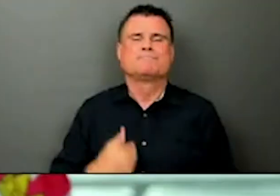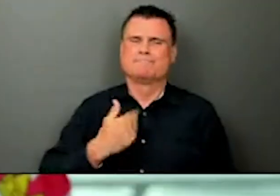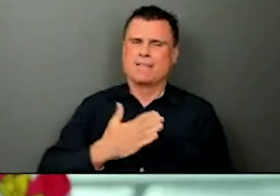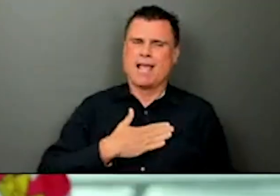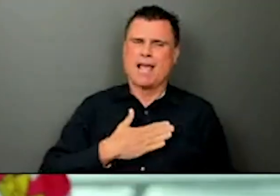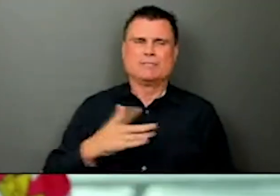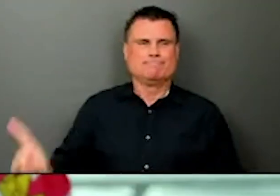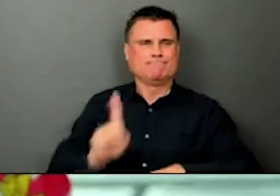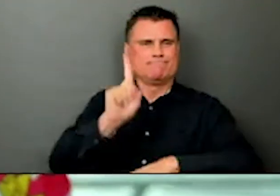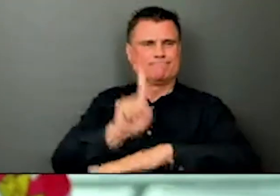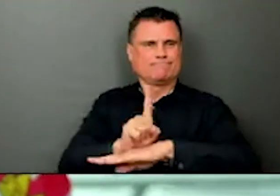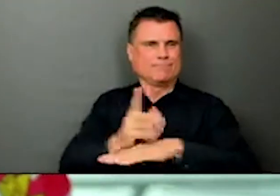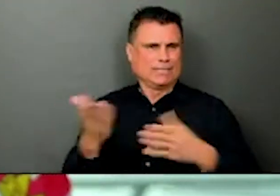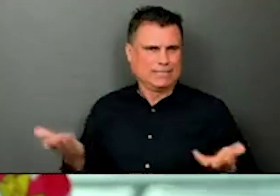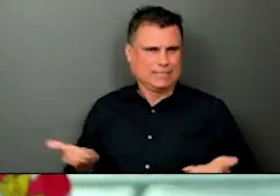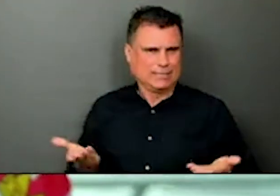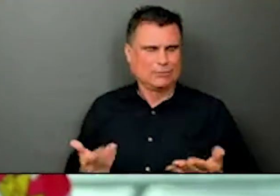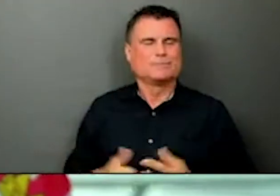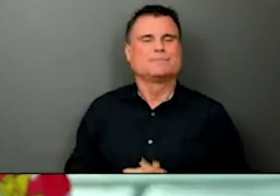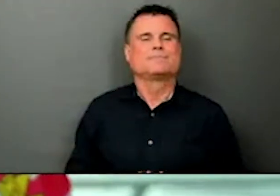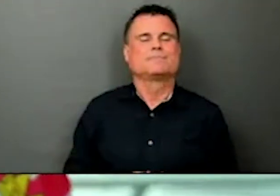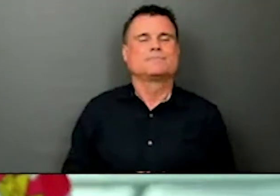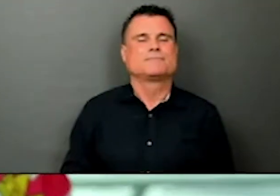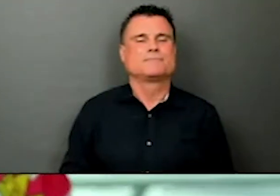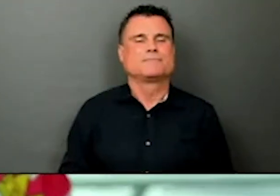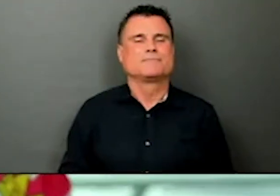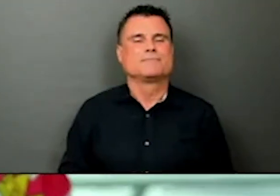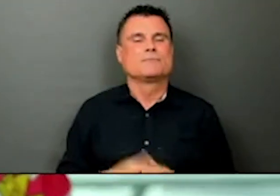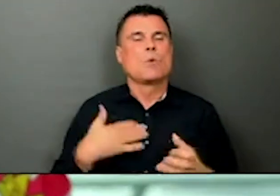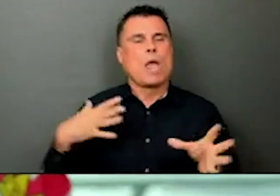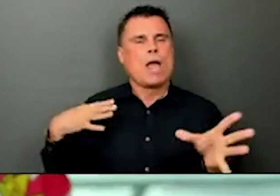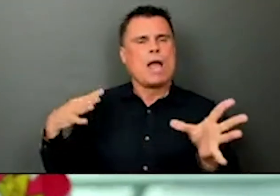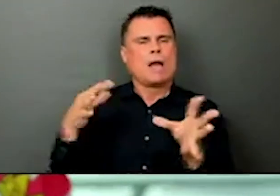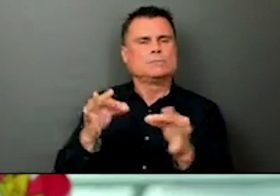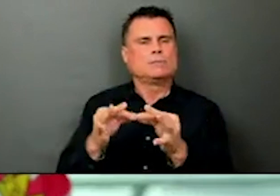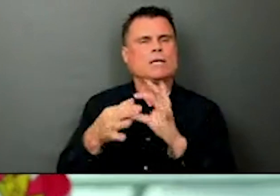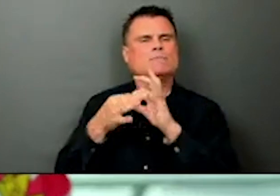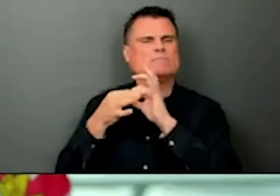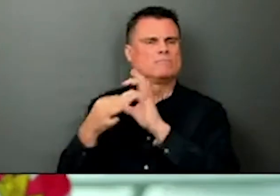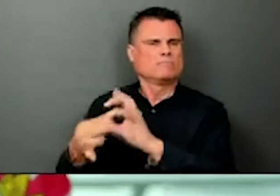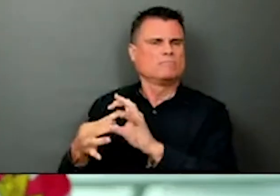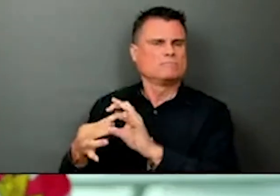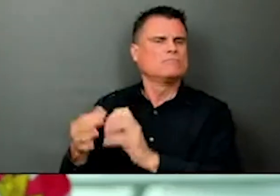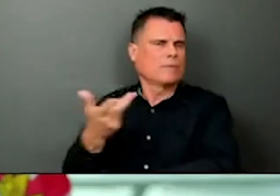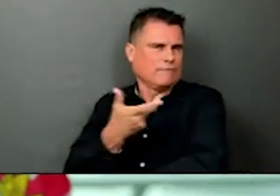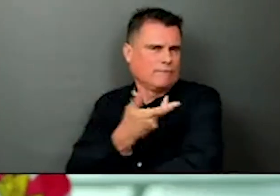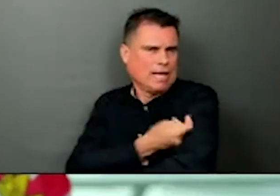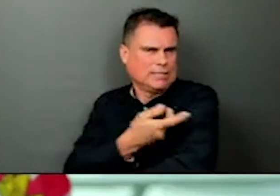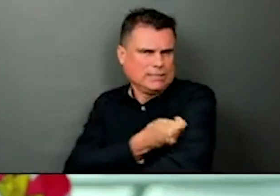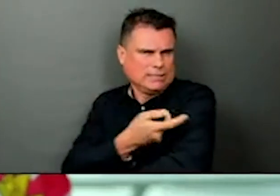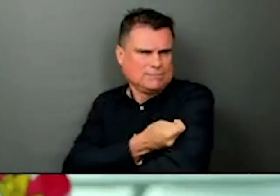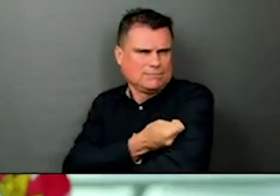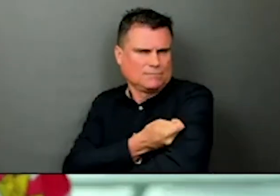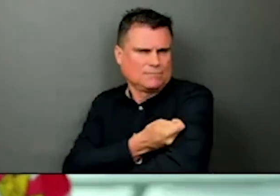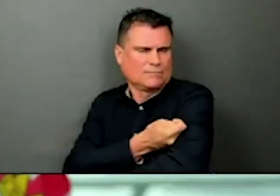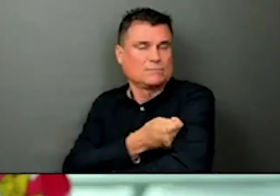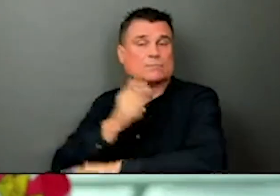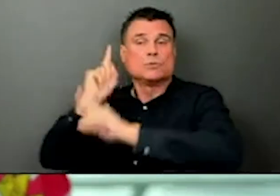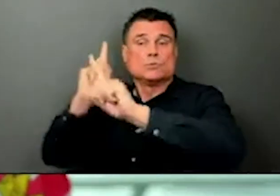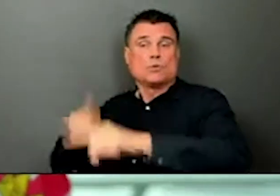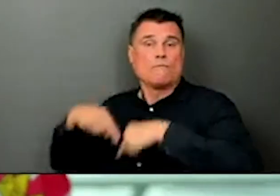I would like to start today with an update on the progress of COVID-19 immunization in British Columbia. As of today,